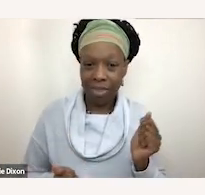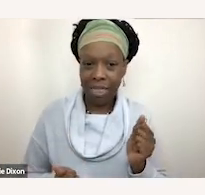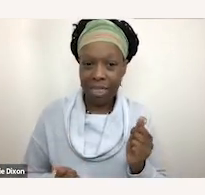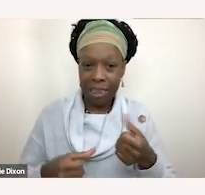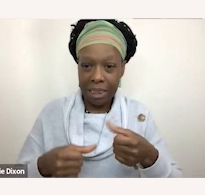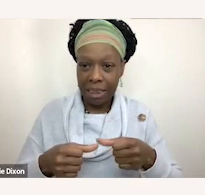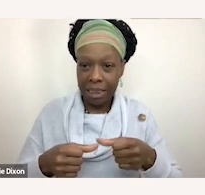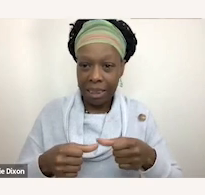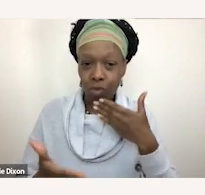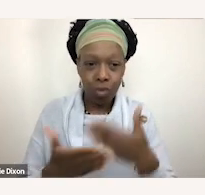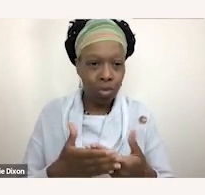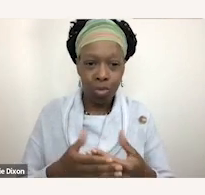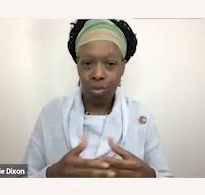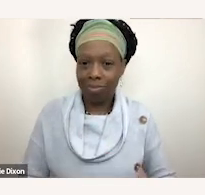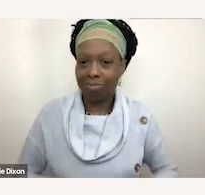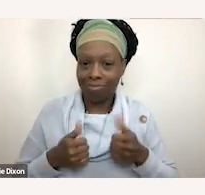be amazing